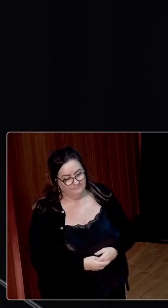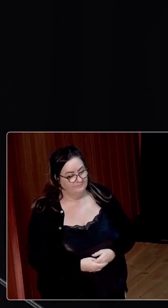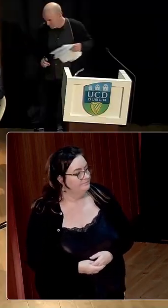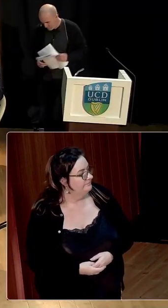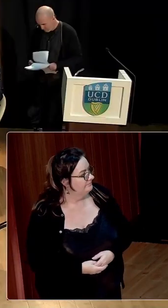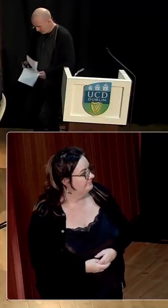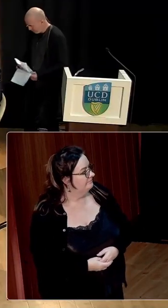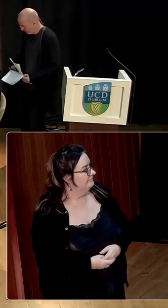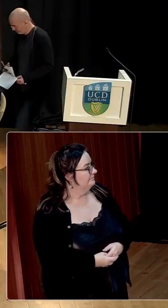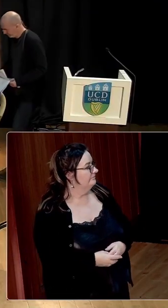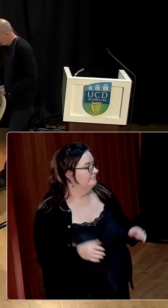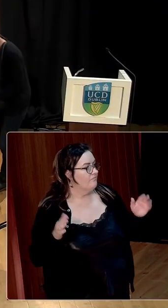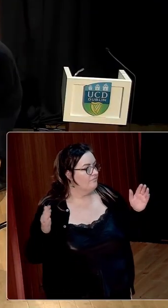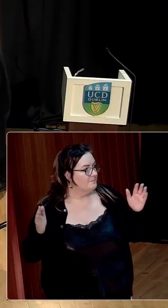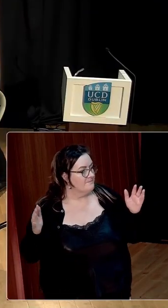Thank you